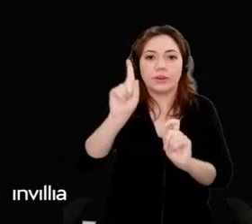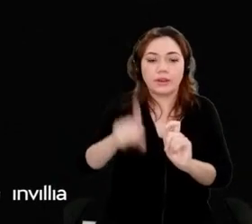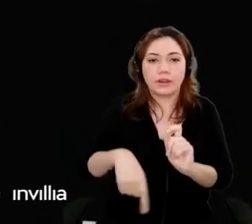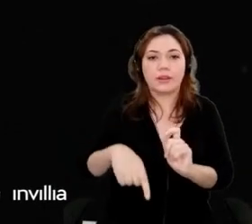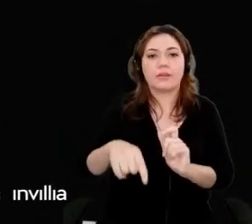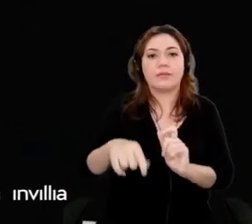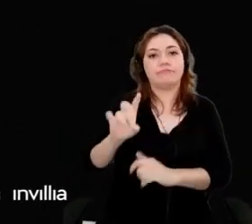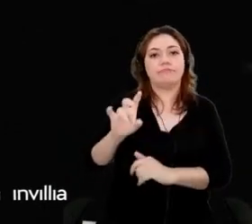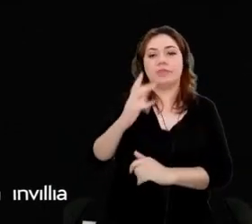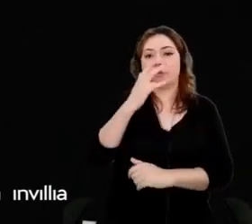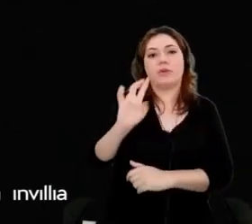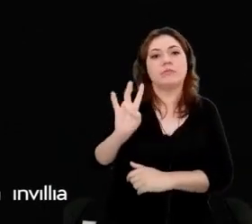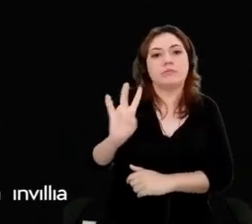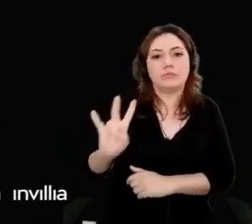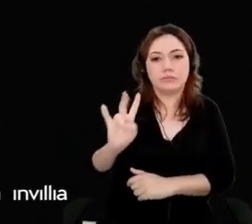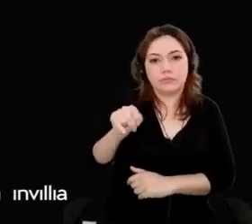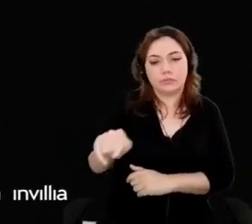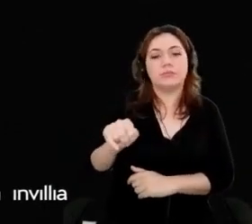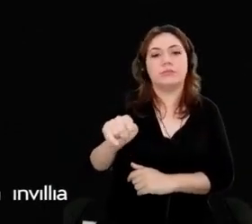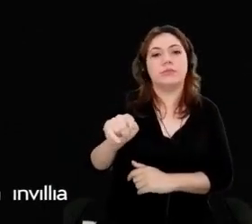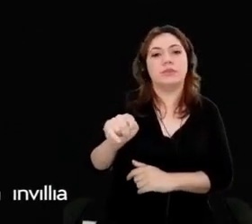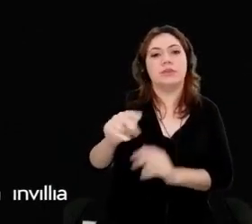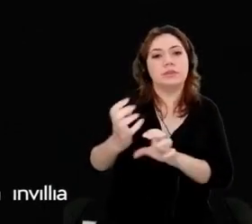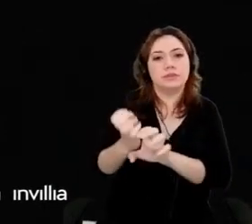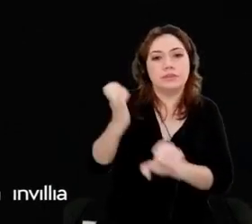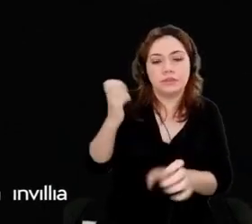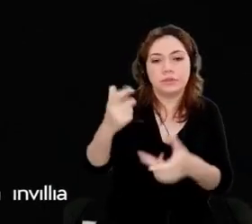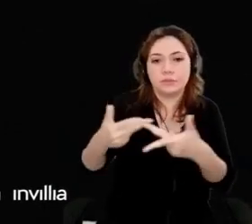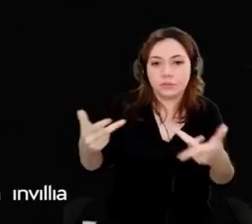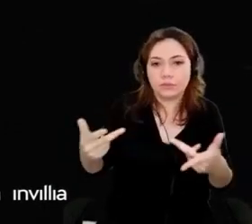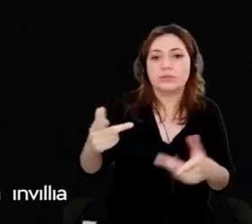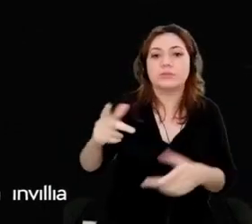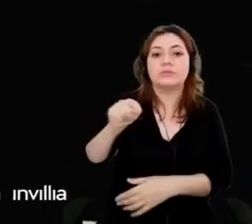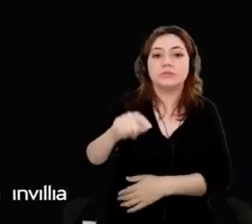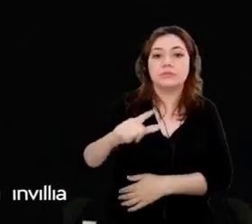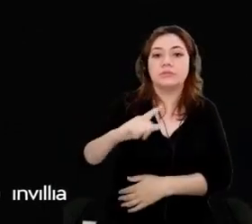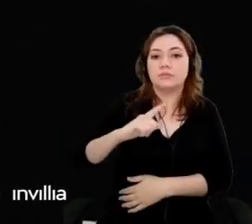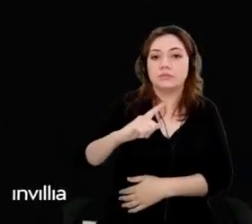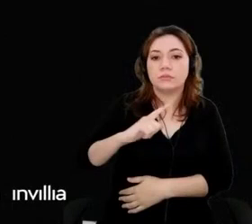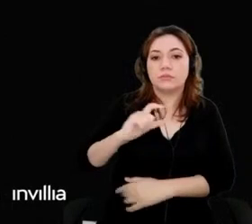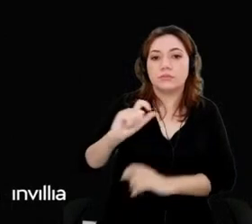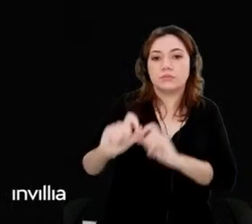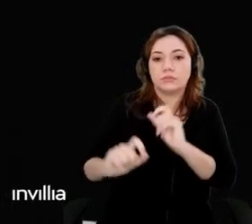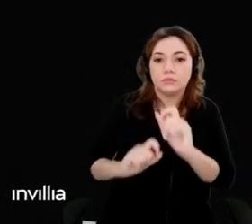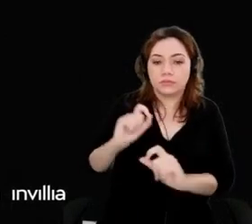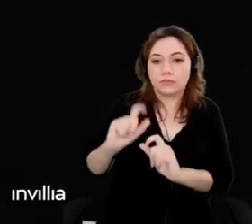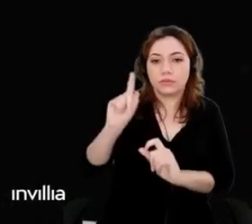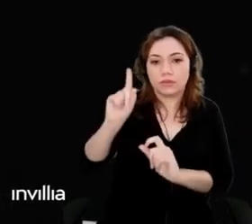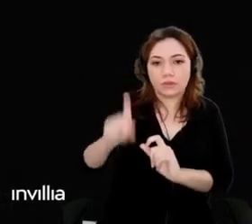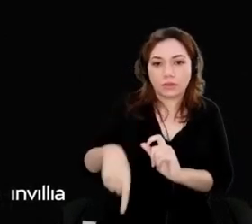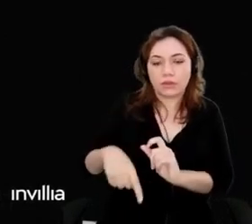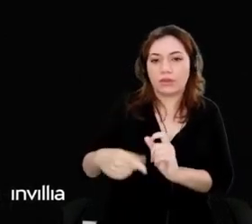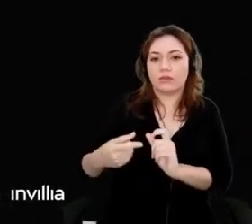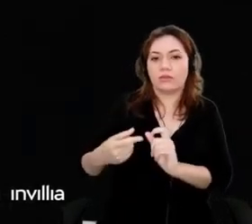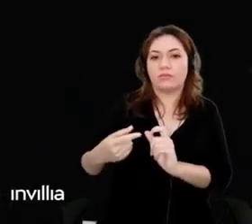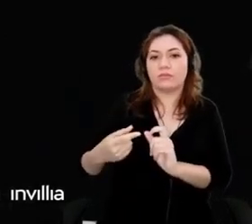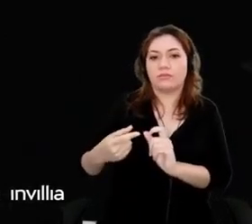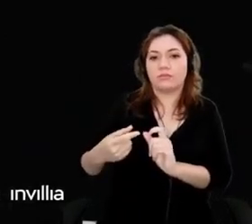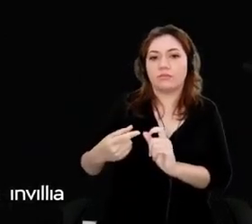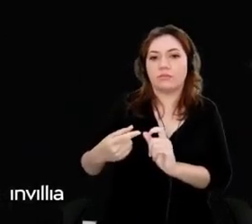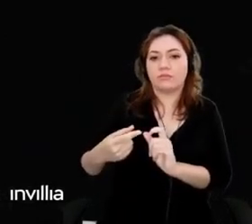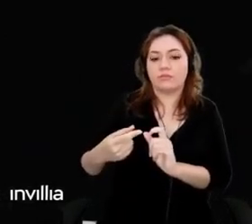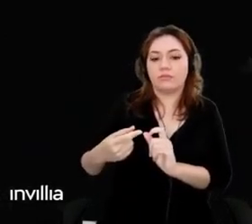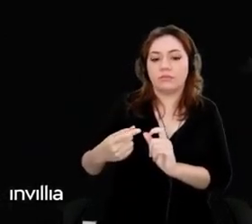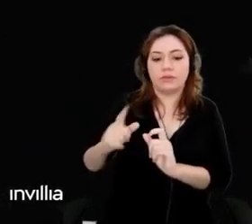operates from extracting business rules from legacy applications, from legacy source code. Then generating